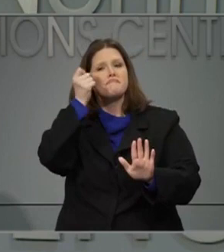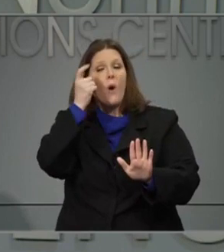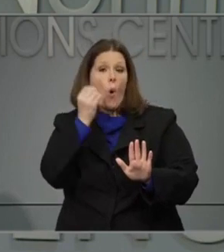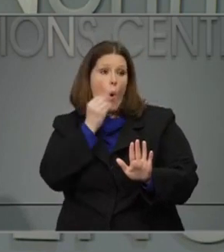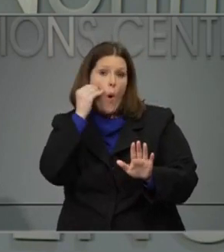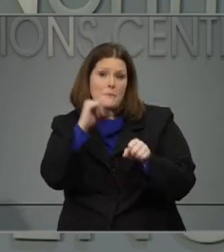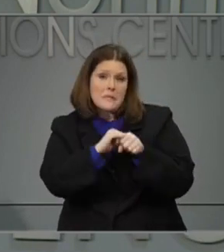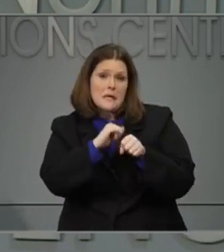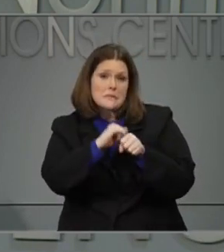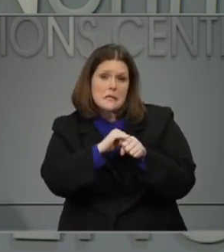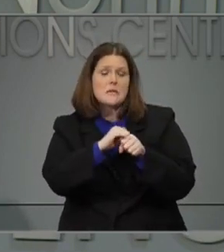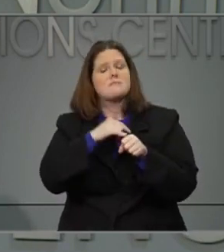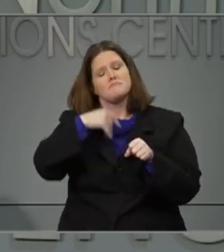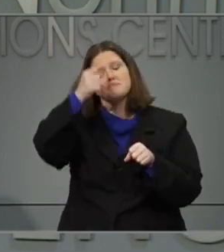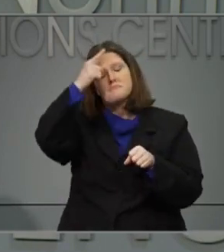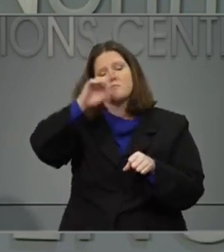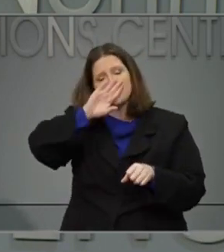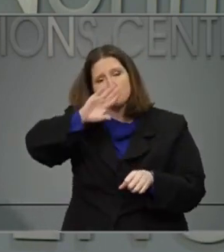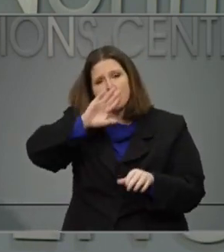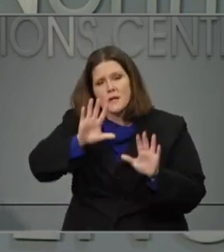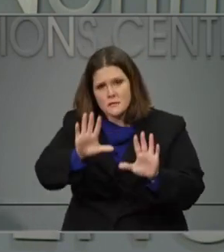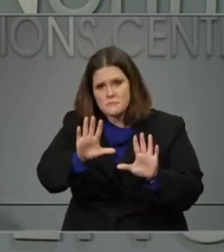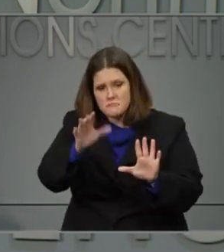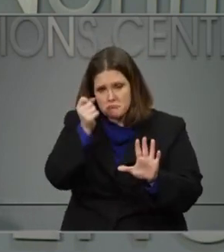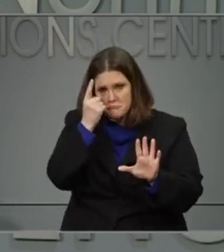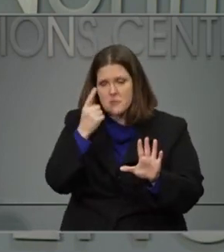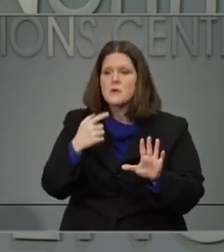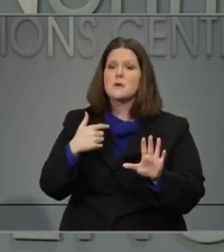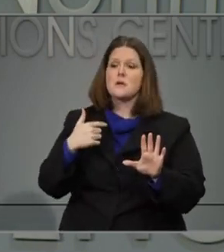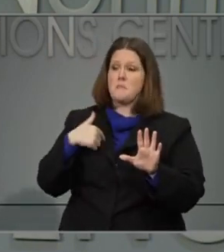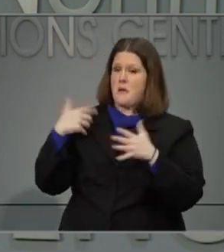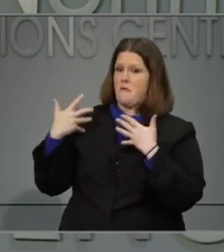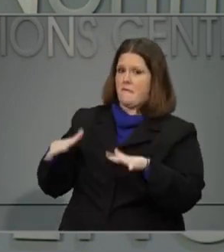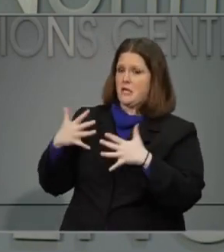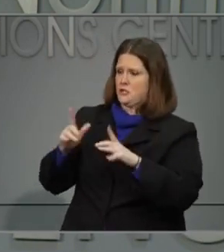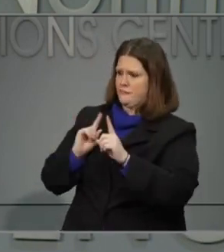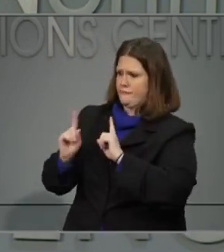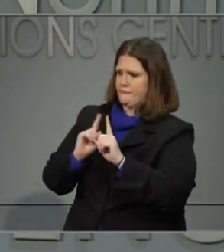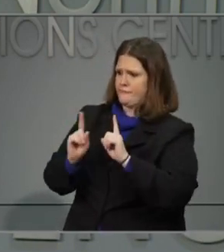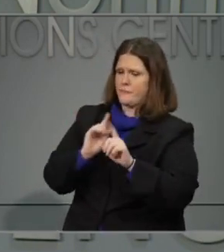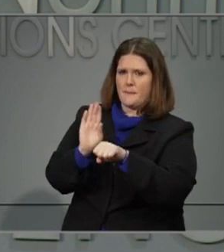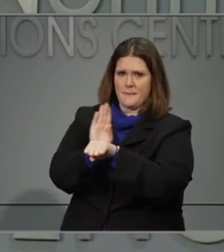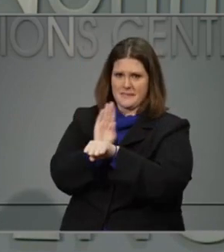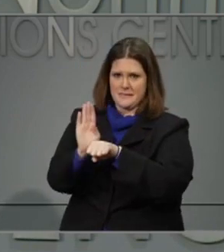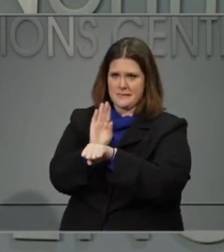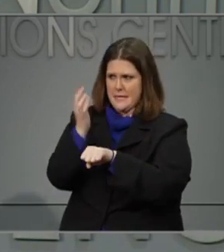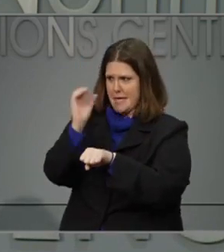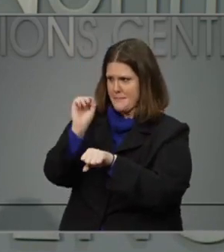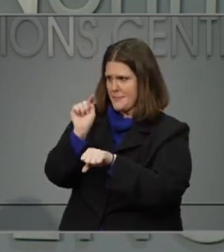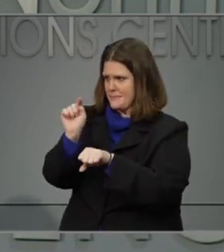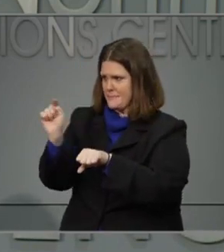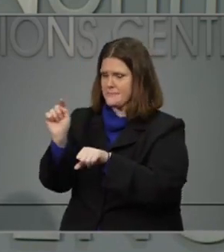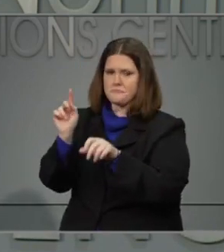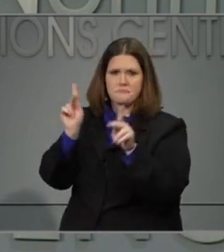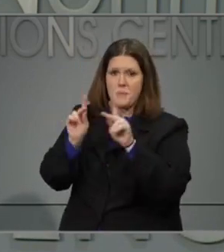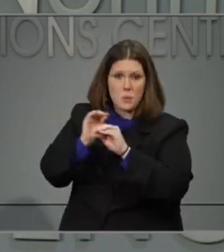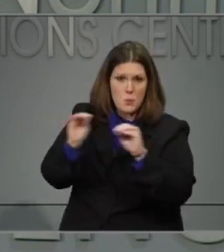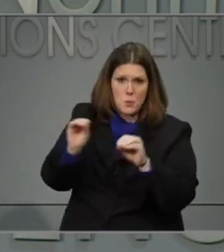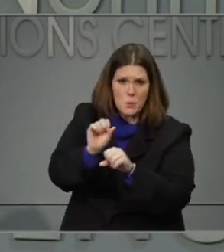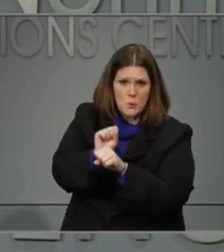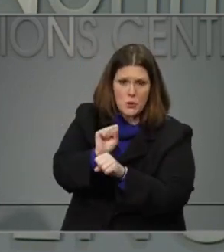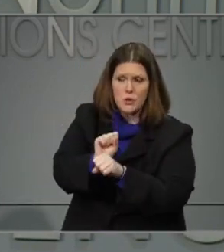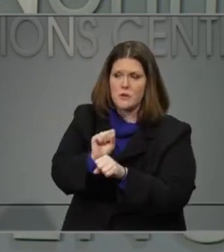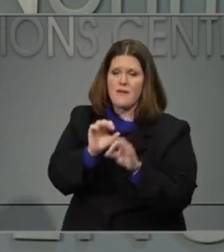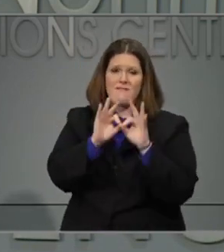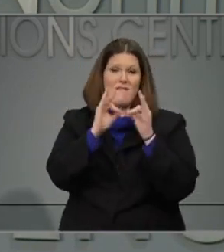also know and have talked to many business owners and people who are out of work. A lot of families are hanging